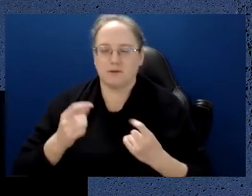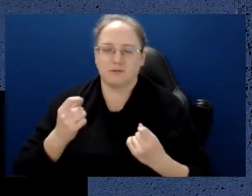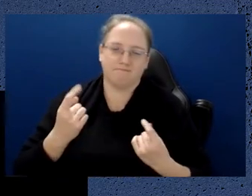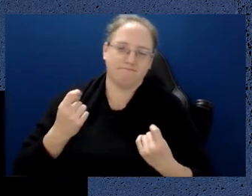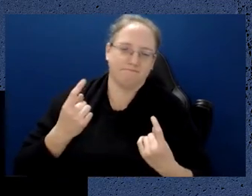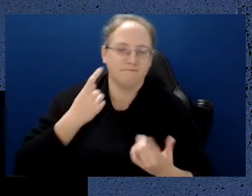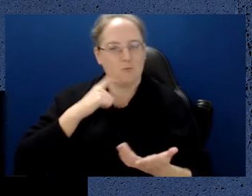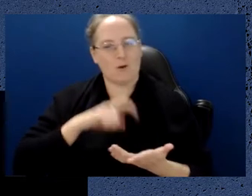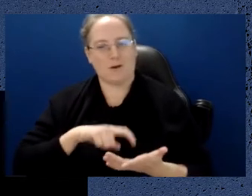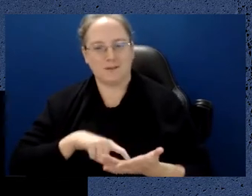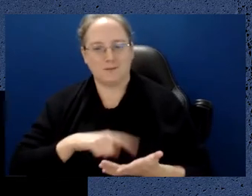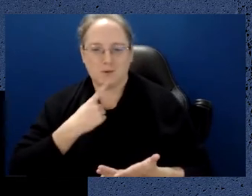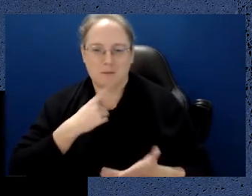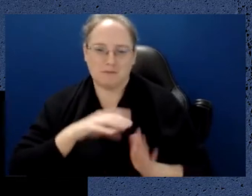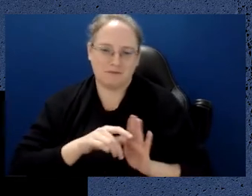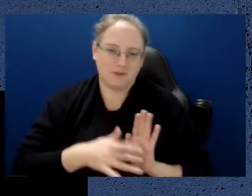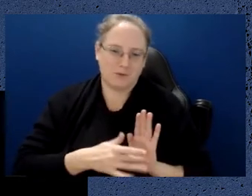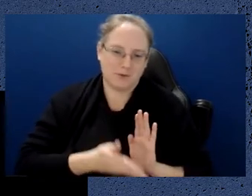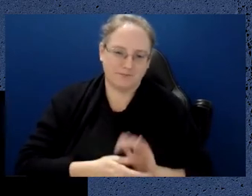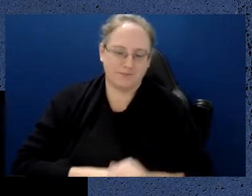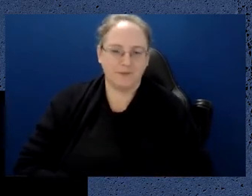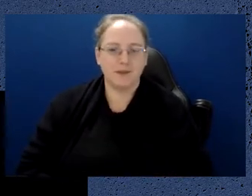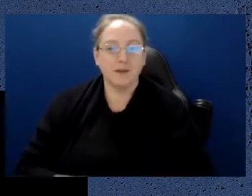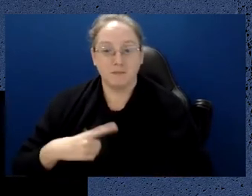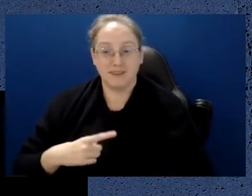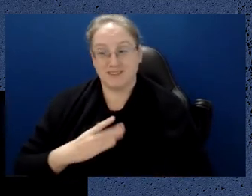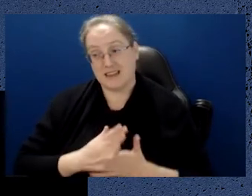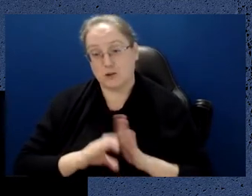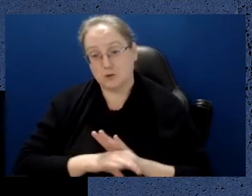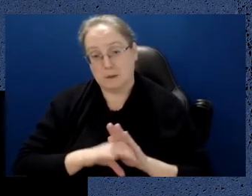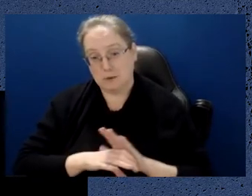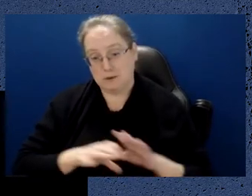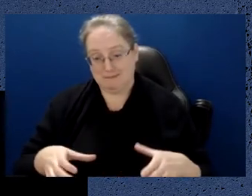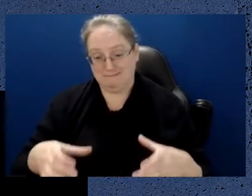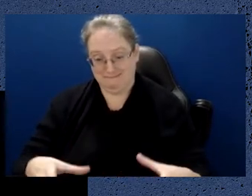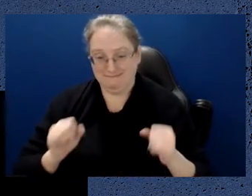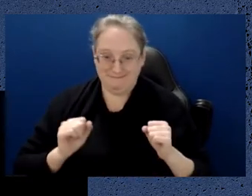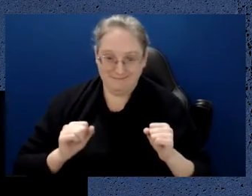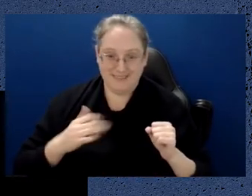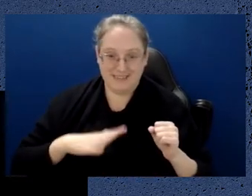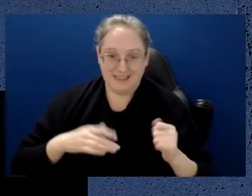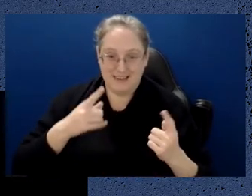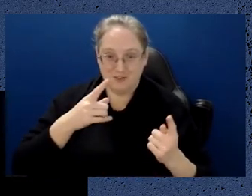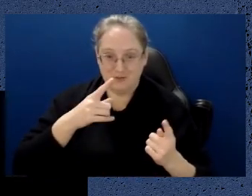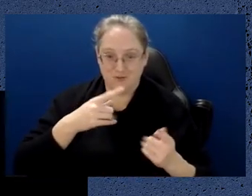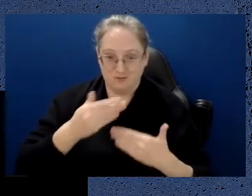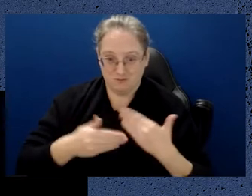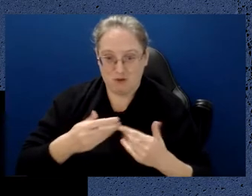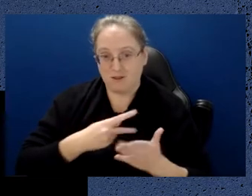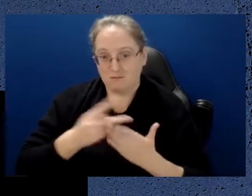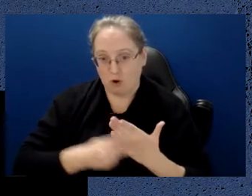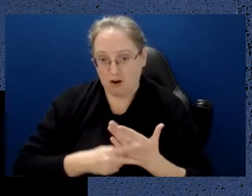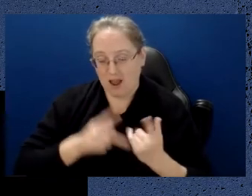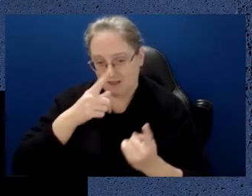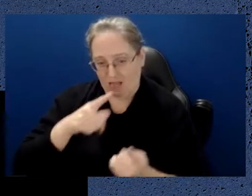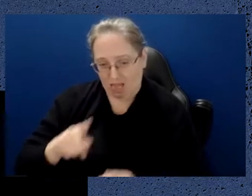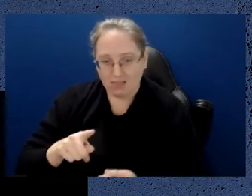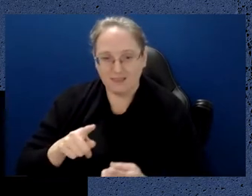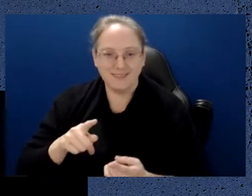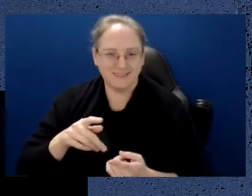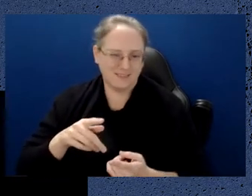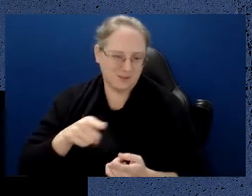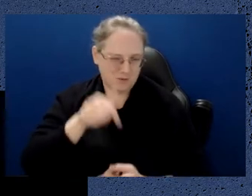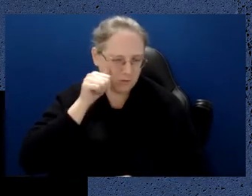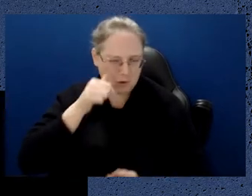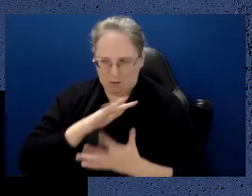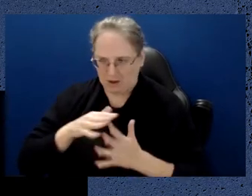technologies. It is, after all, a computer and it's meant to run algorithms. And I think we're all fairly familiar with how, you know,